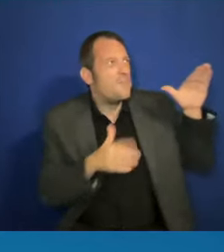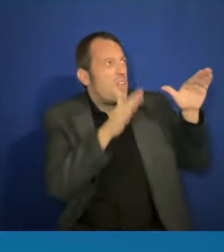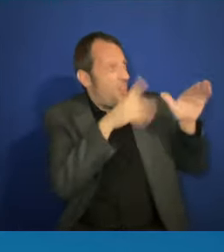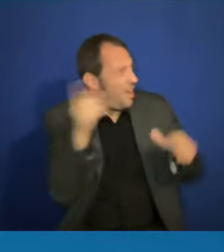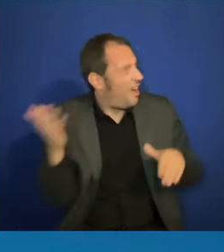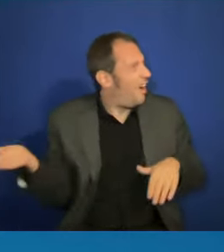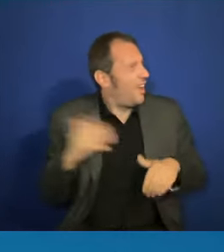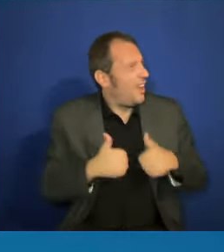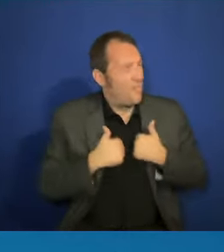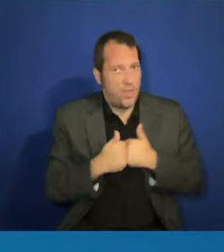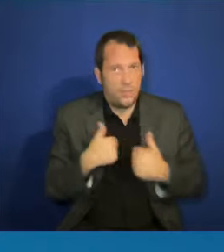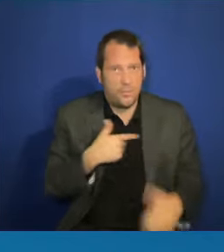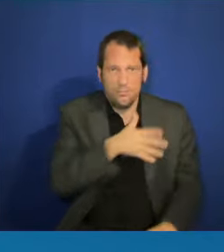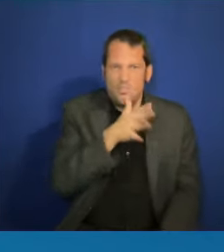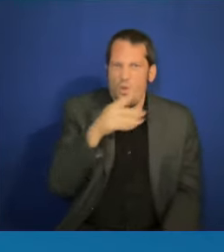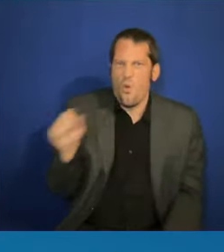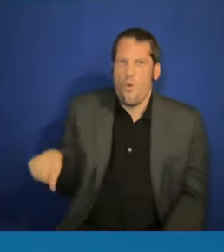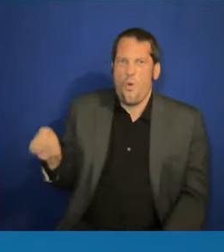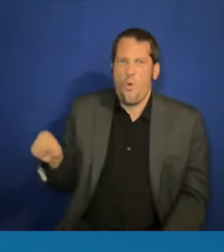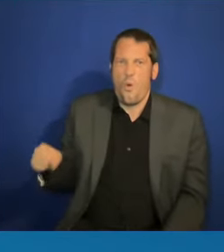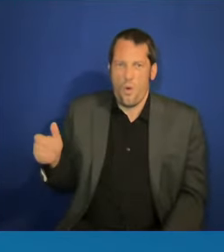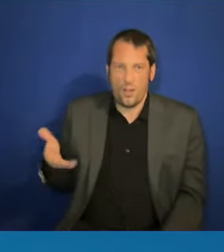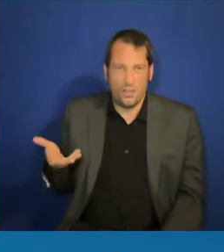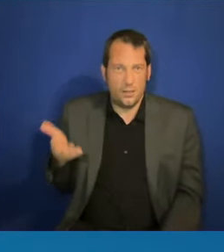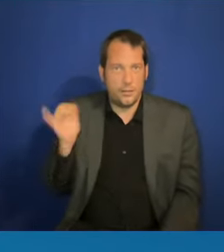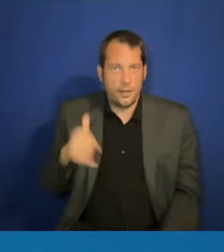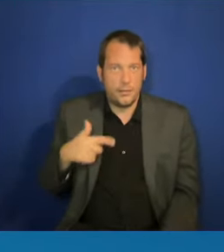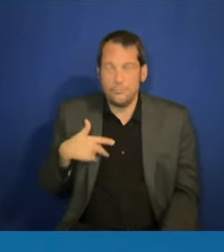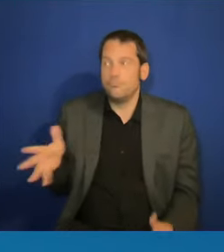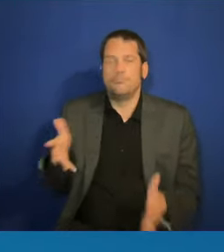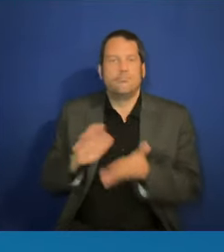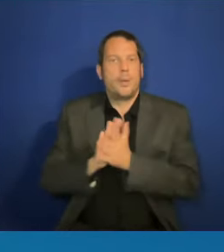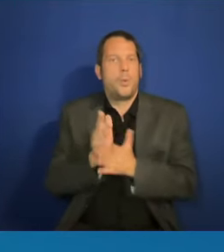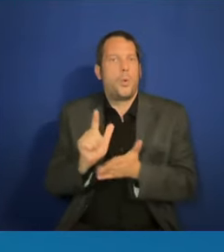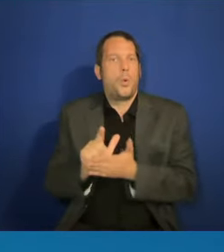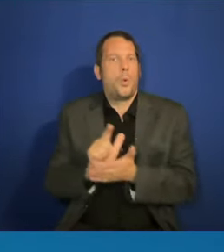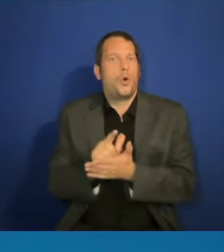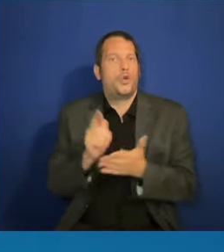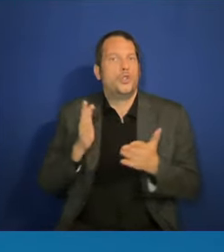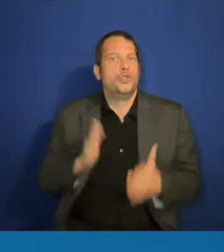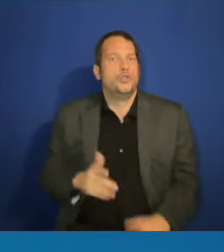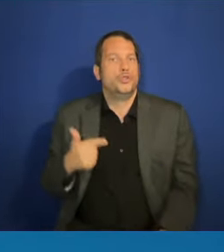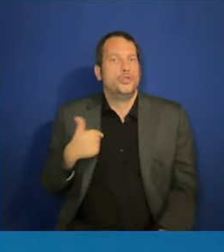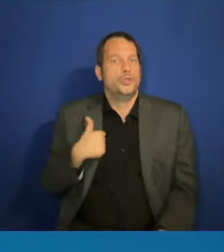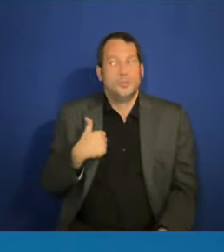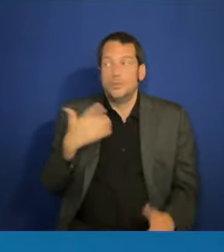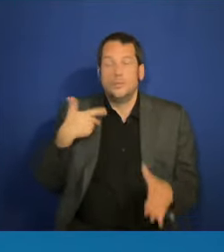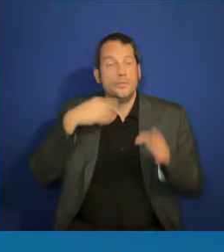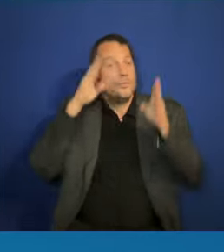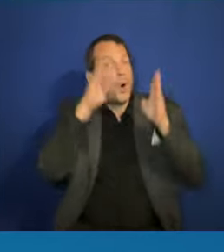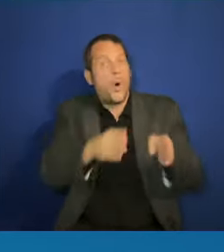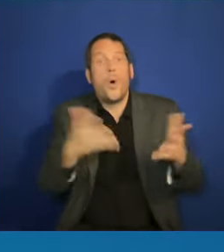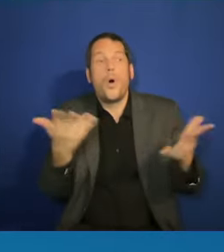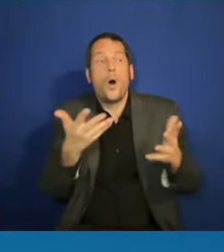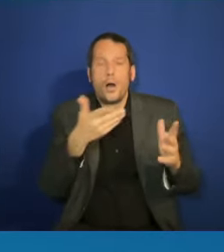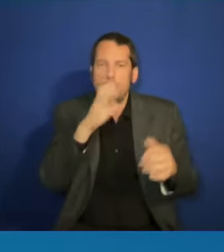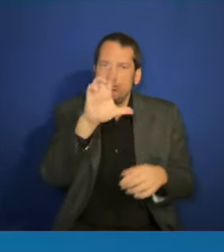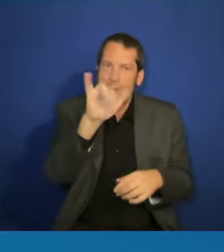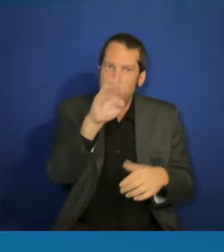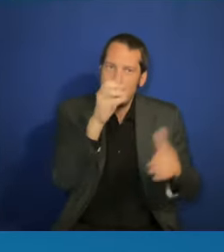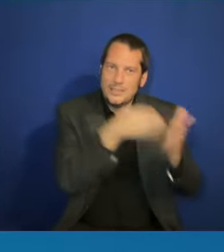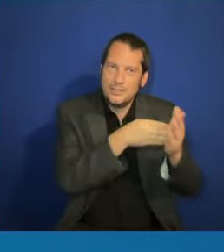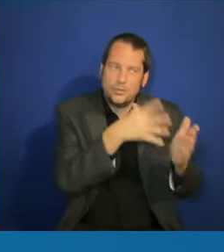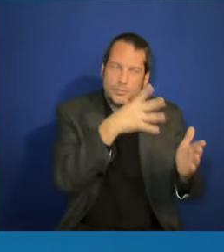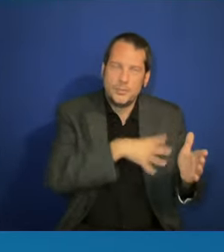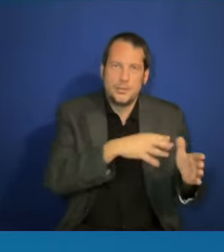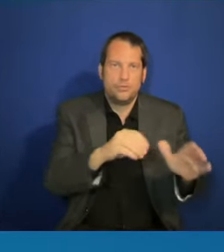prosecutor was focused on crimes against women and children. The idea that in some of these states, they would propose no